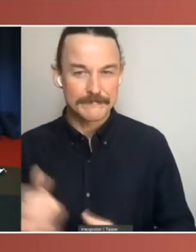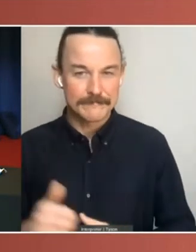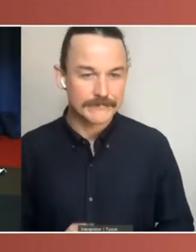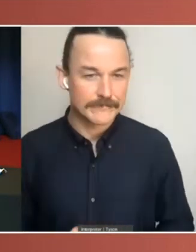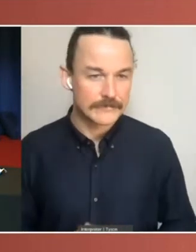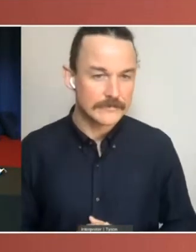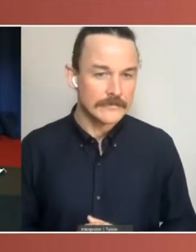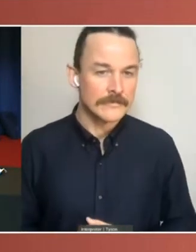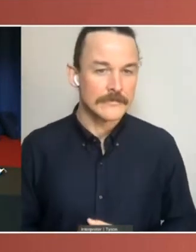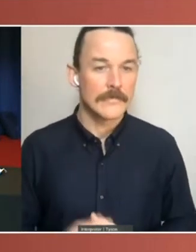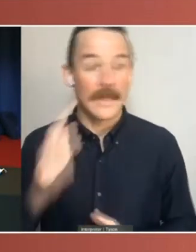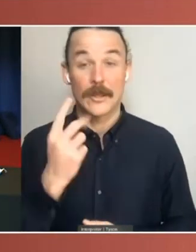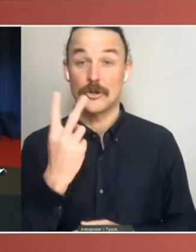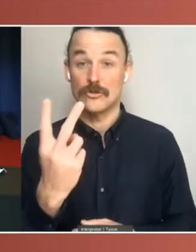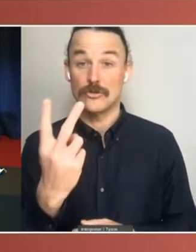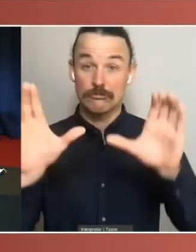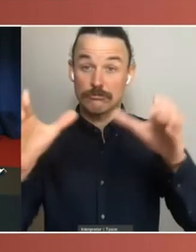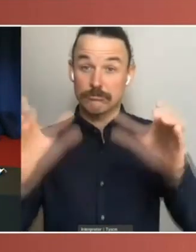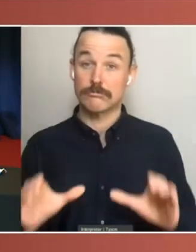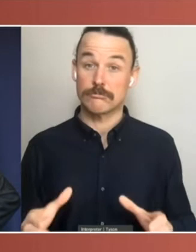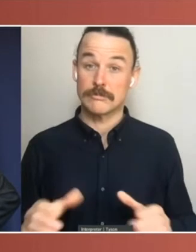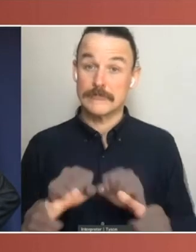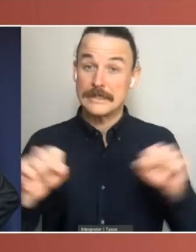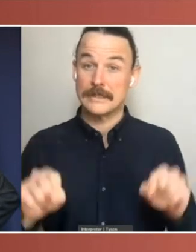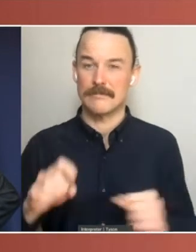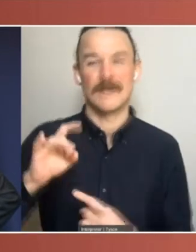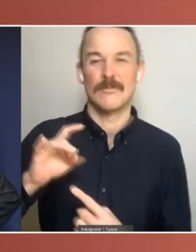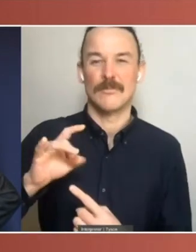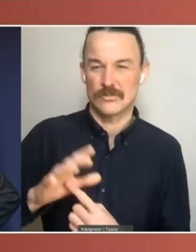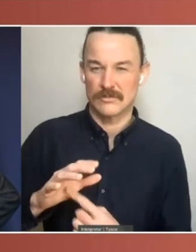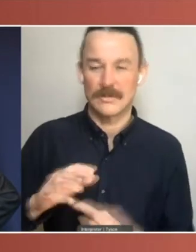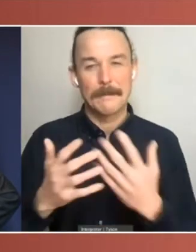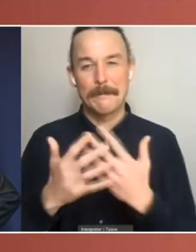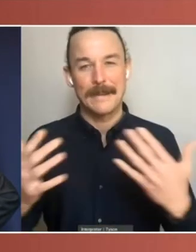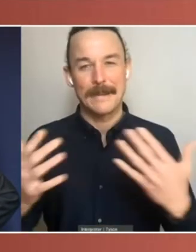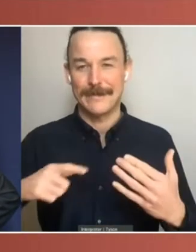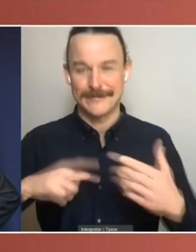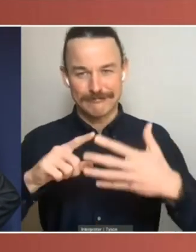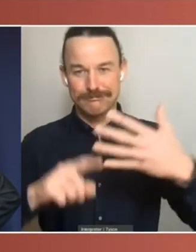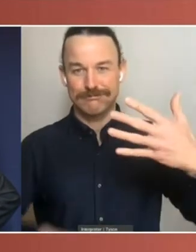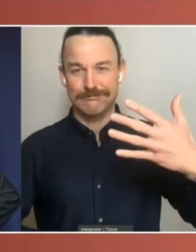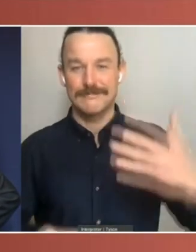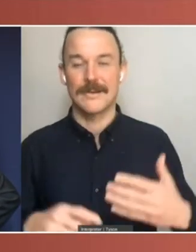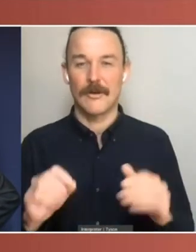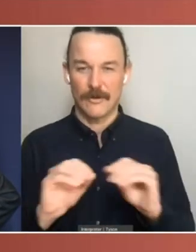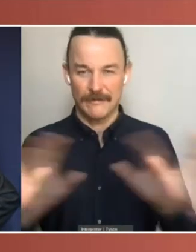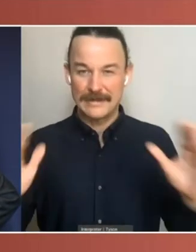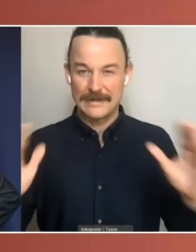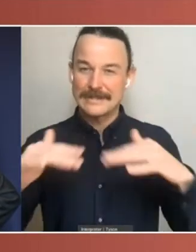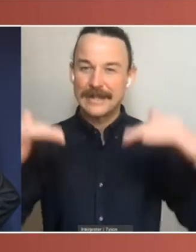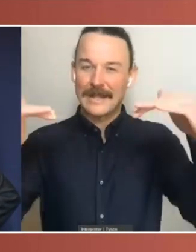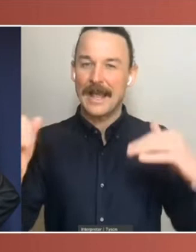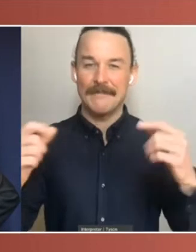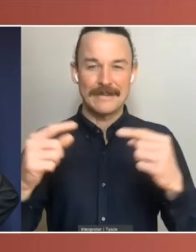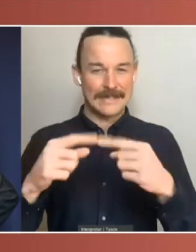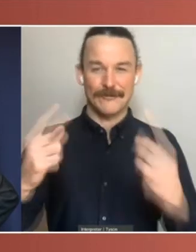system is important for lots of reasons. The Senate is obviously elected on a different mandate and elected across a different